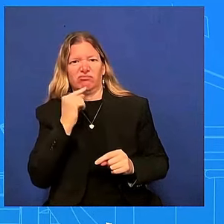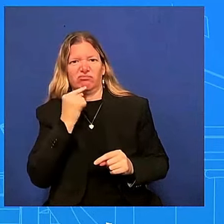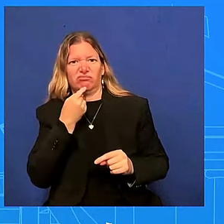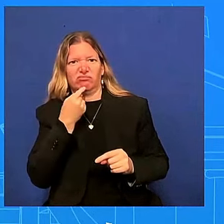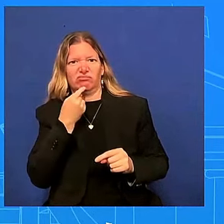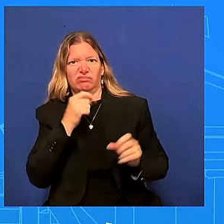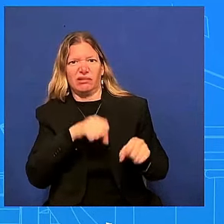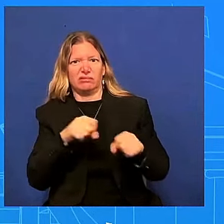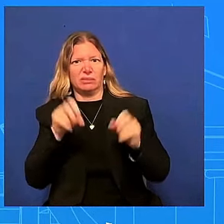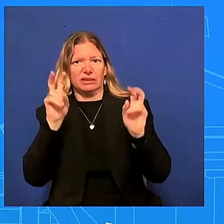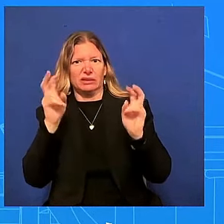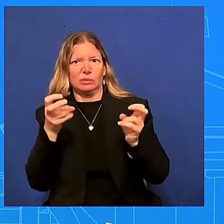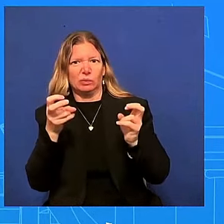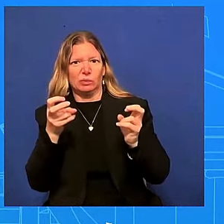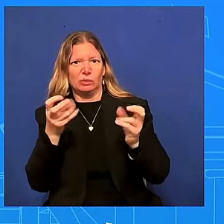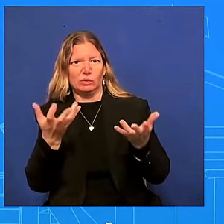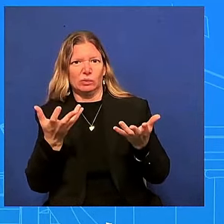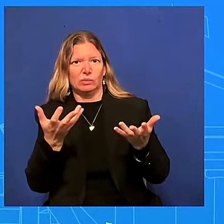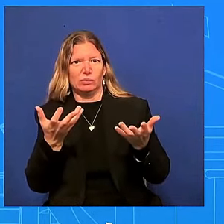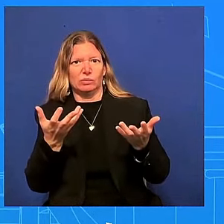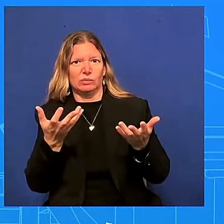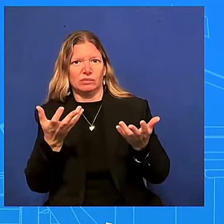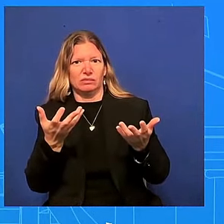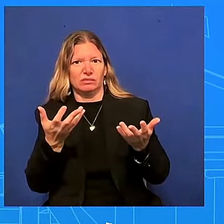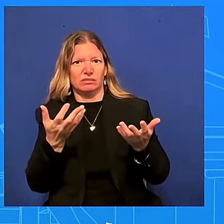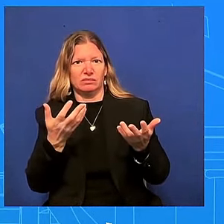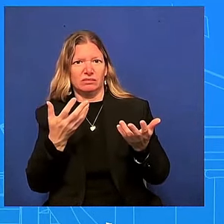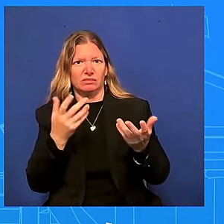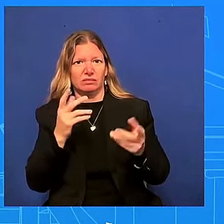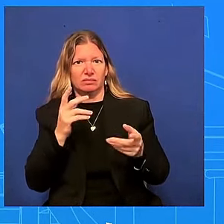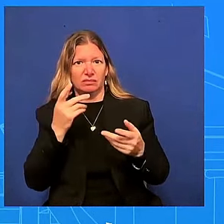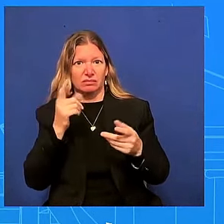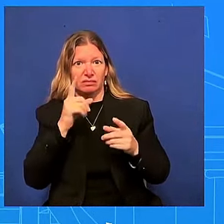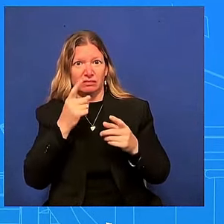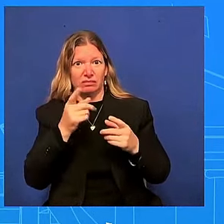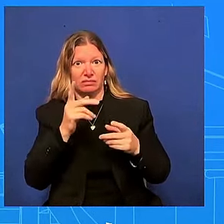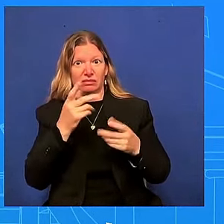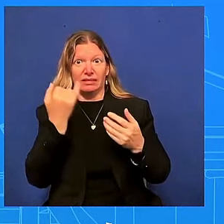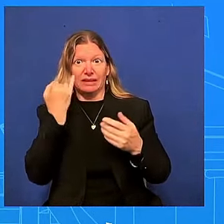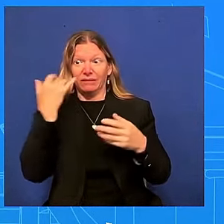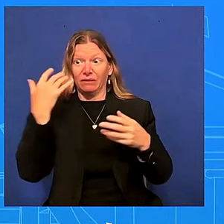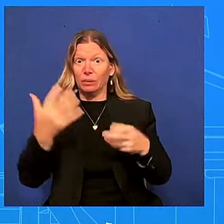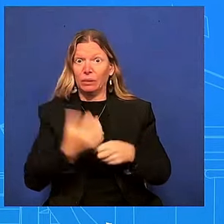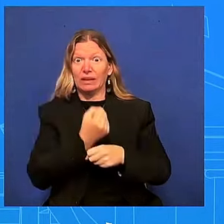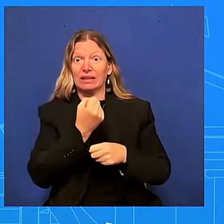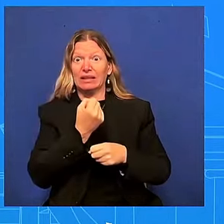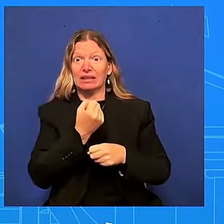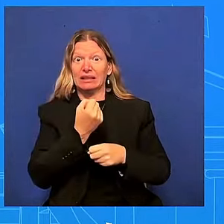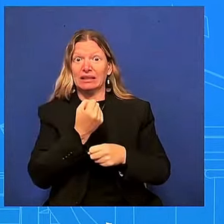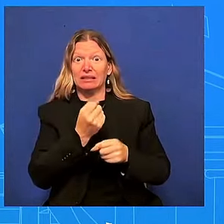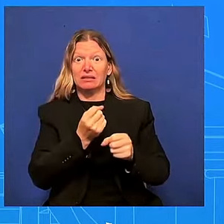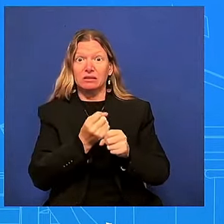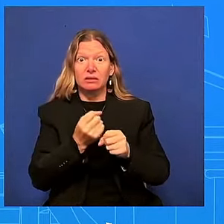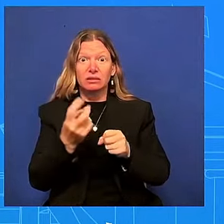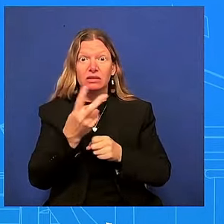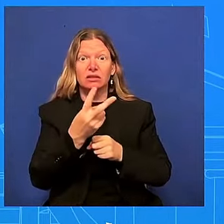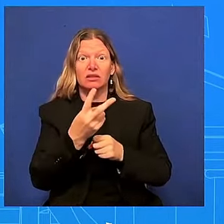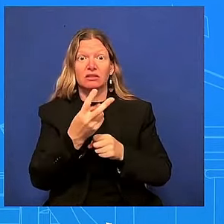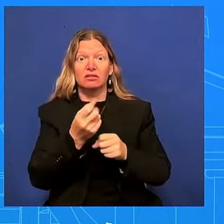questions you're going to be getting in two years or three years i have thoughts about that about two years from now but um